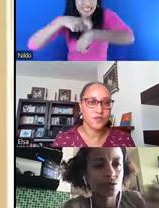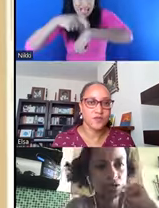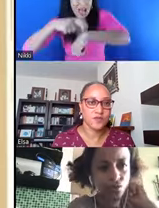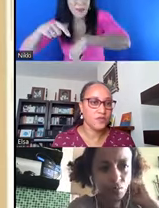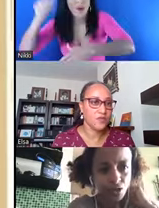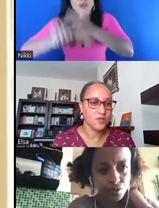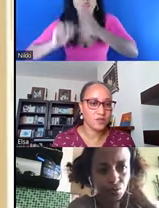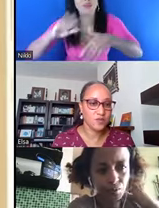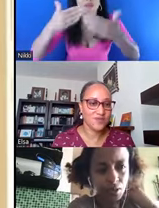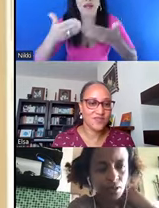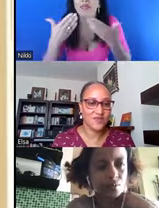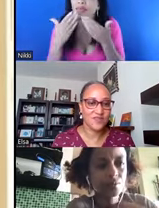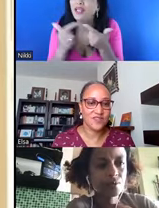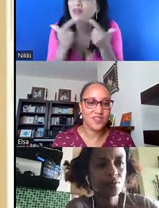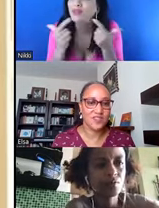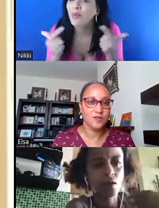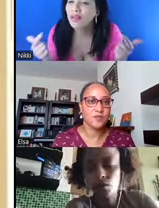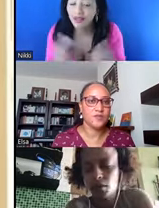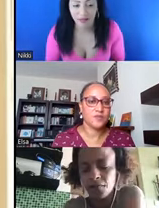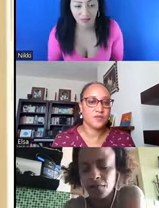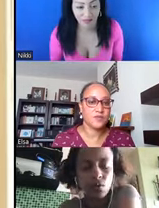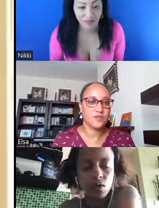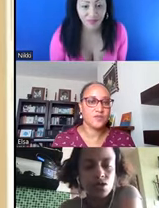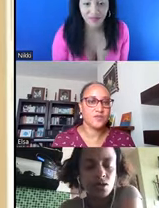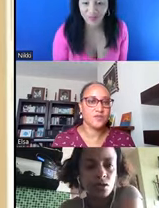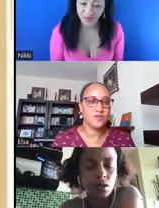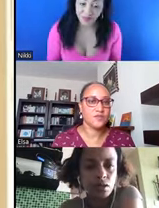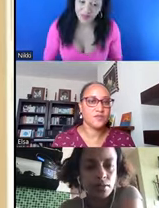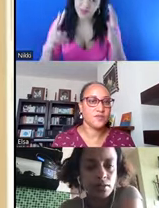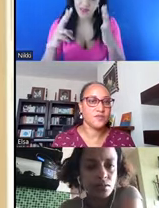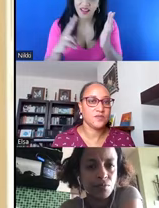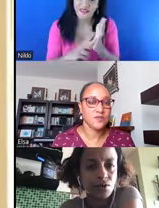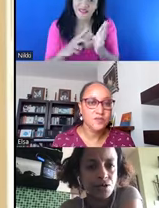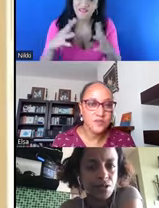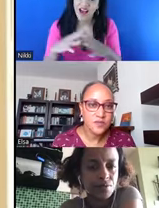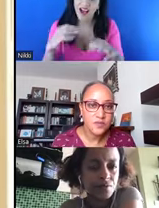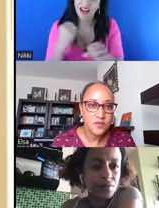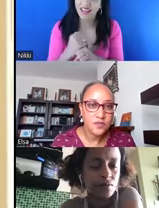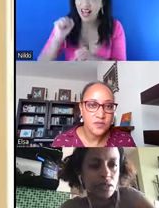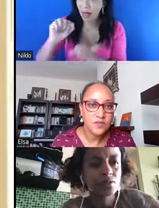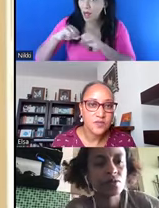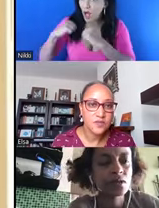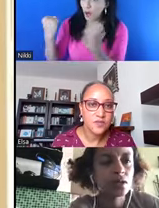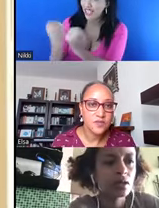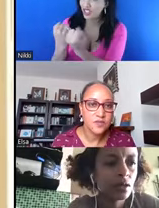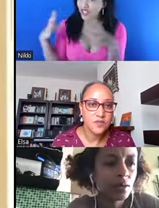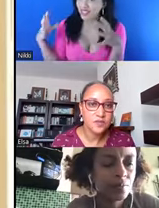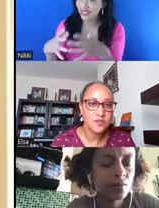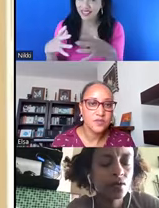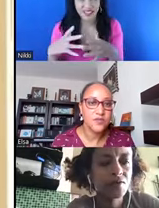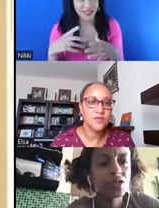So thank you so much to the VAWG and Faith Coalition and the DILDIL project for this really interesting